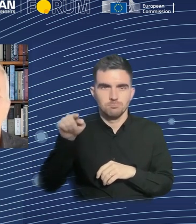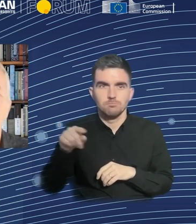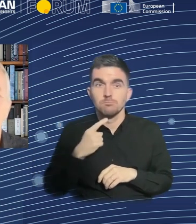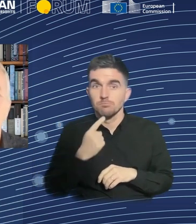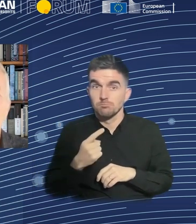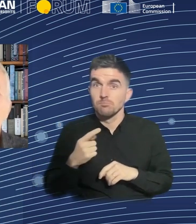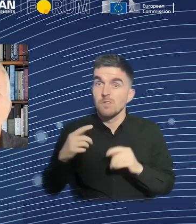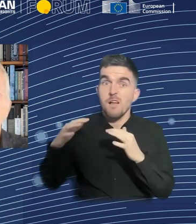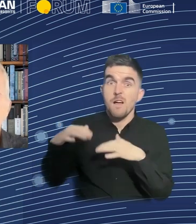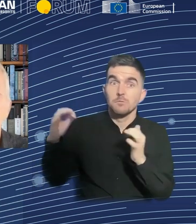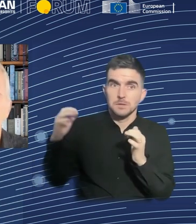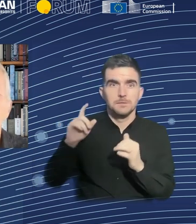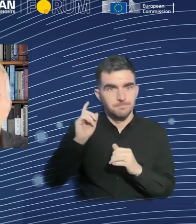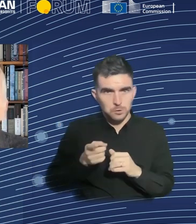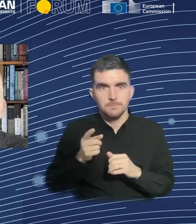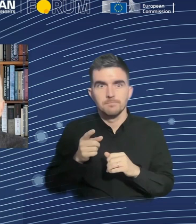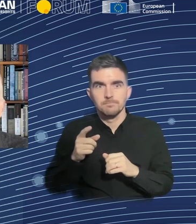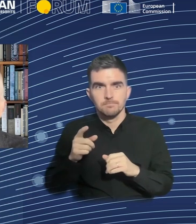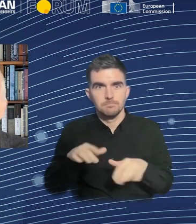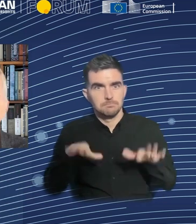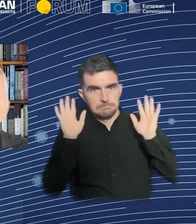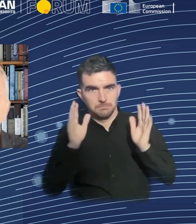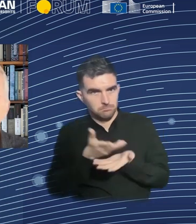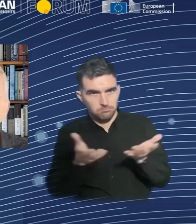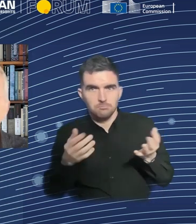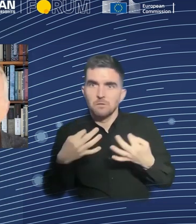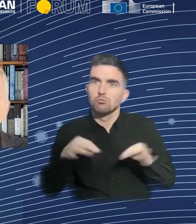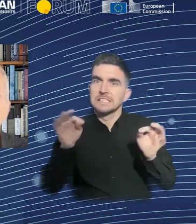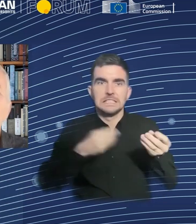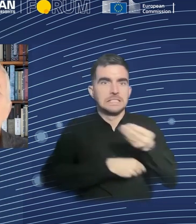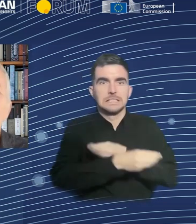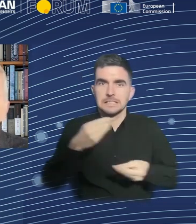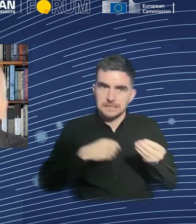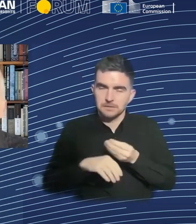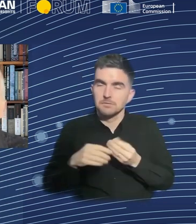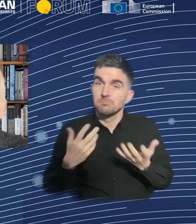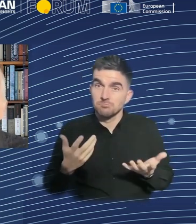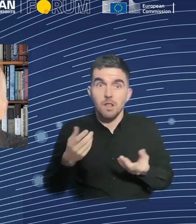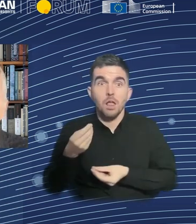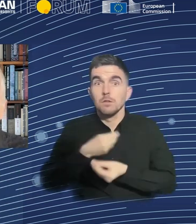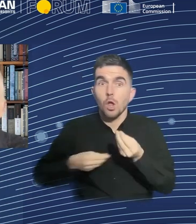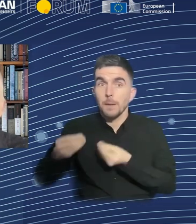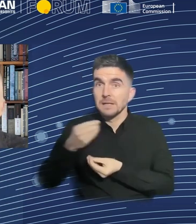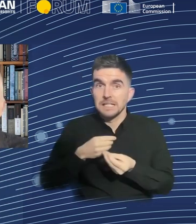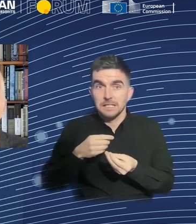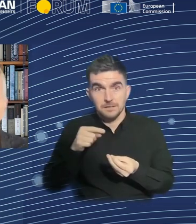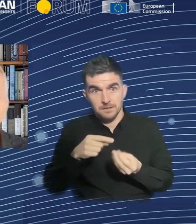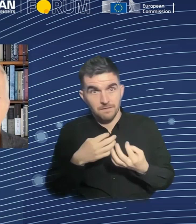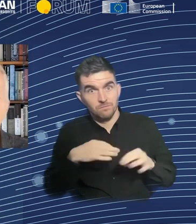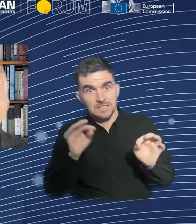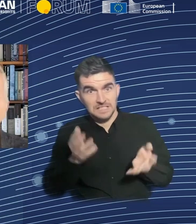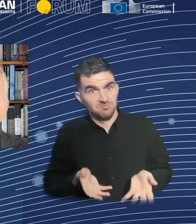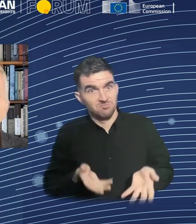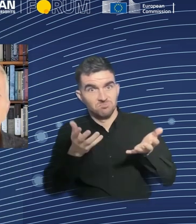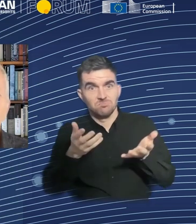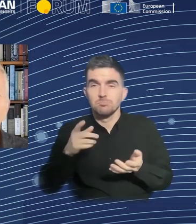and David Ricardo, the free market was not one that was free of government intervention, but this one that was free of rents. This is one of Mariana's